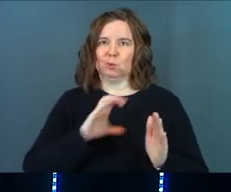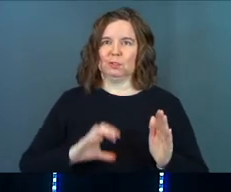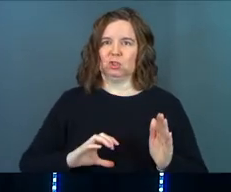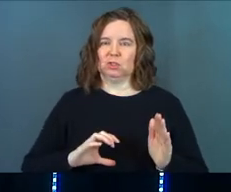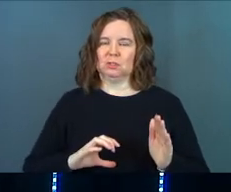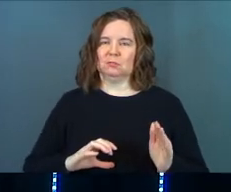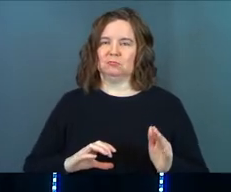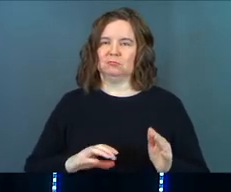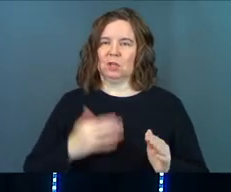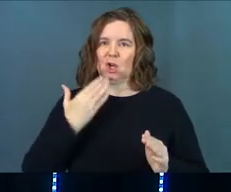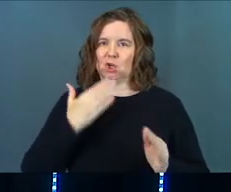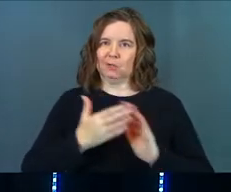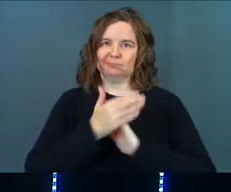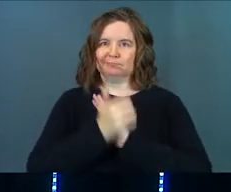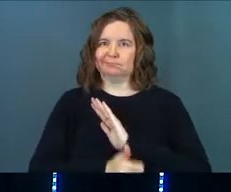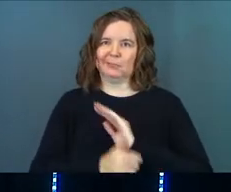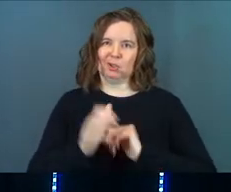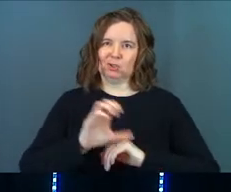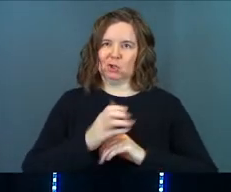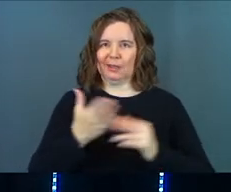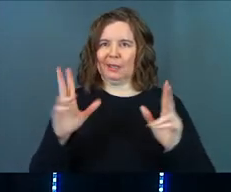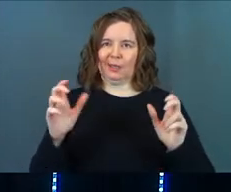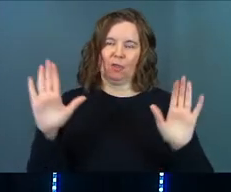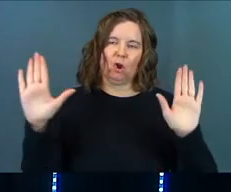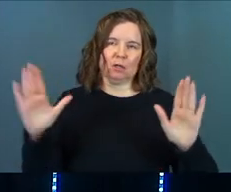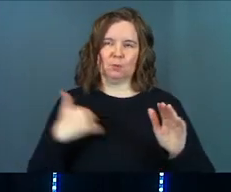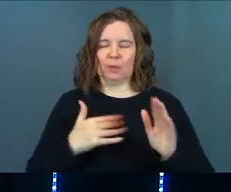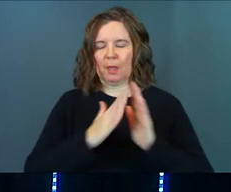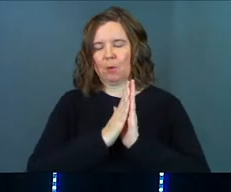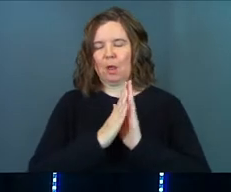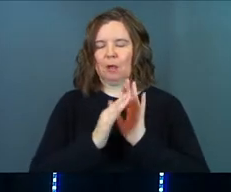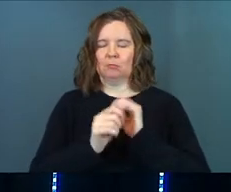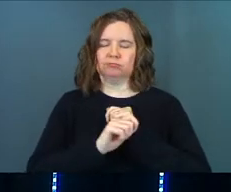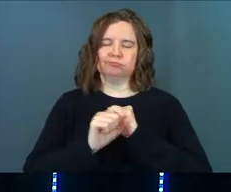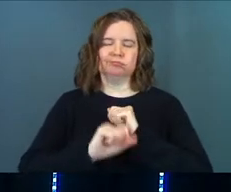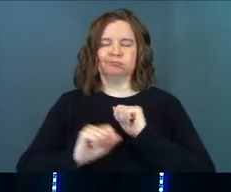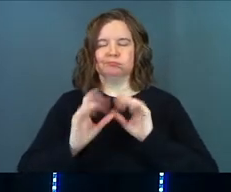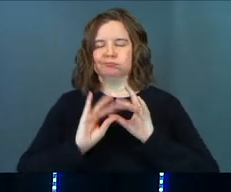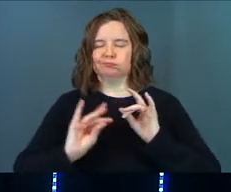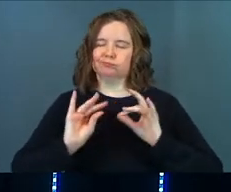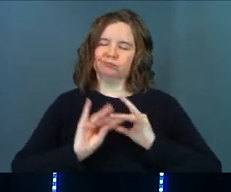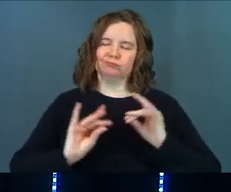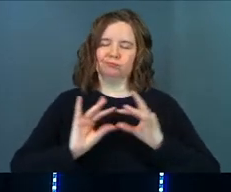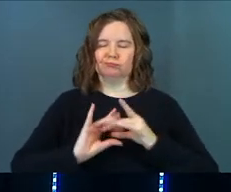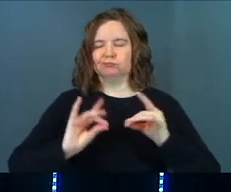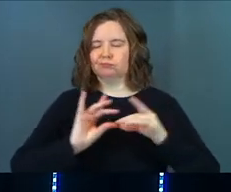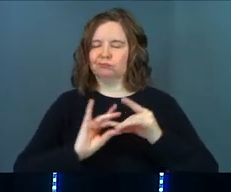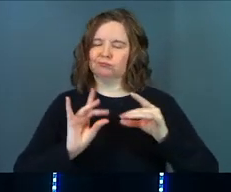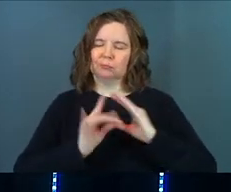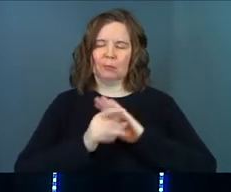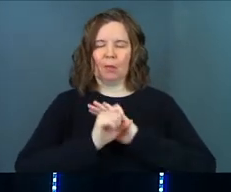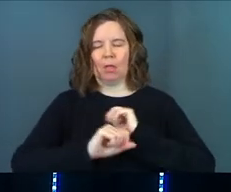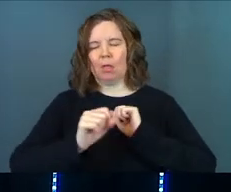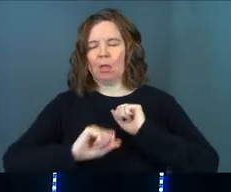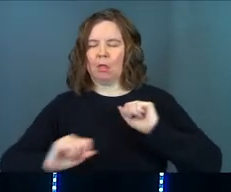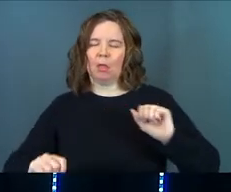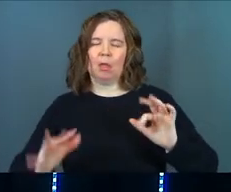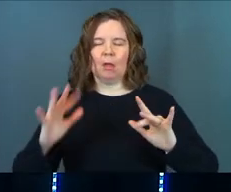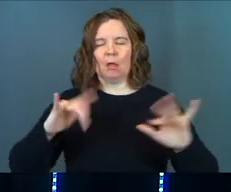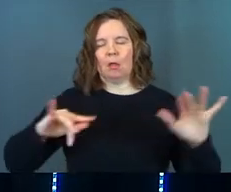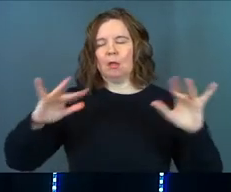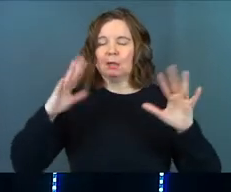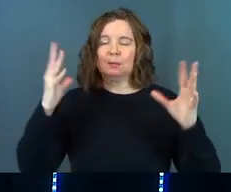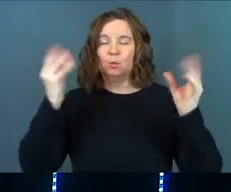mature and super good at this whole church thing, and they're just awesome when they go to pray, you know? It all gets Shakespearean and wonderful, and